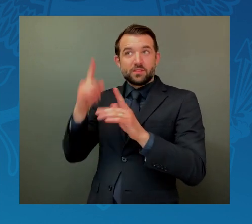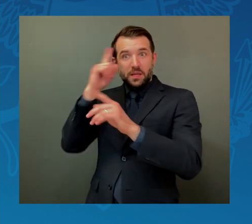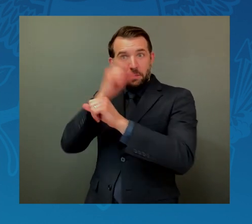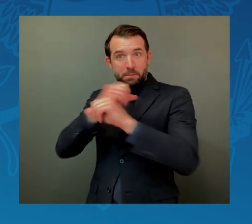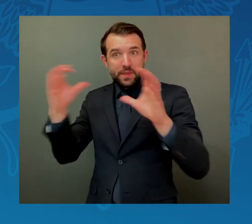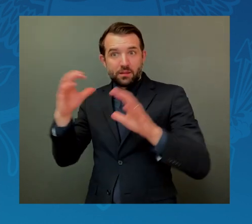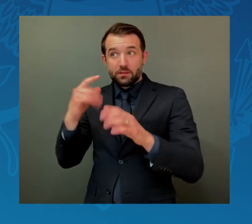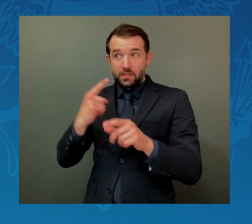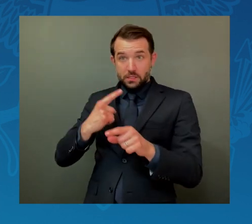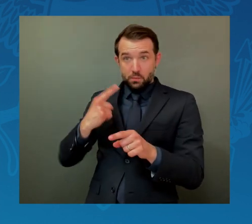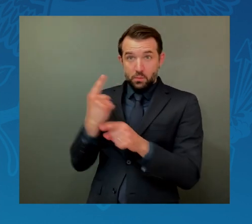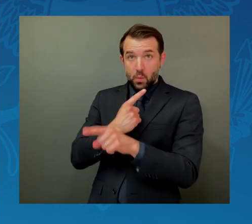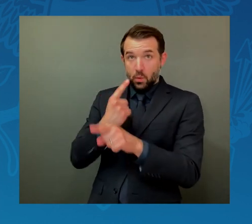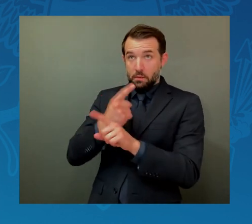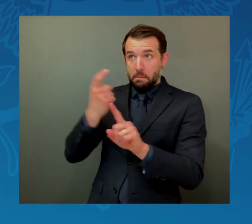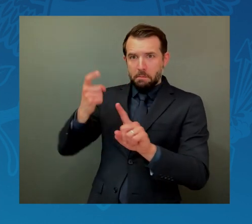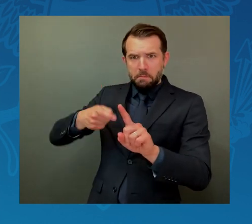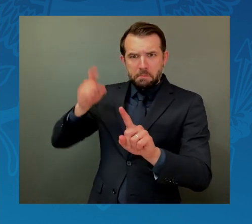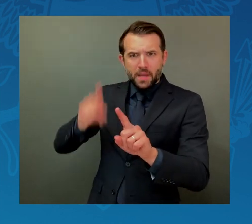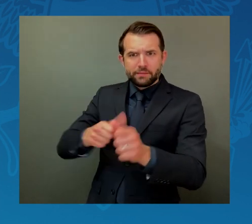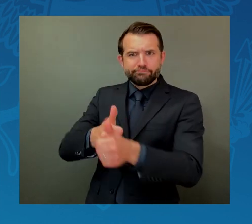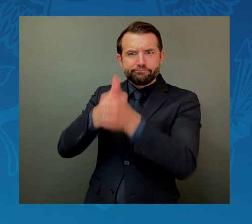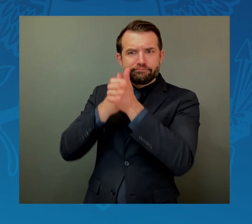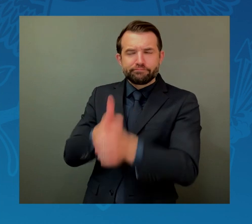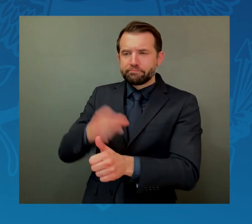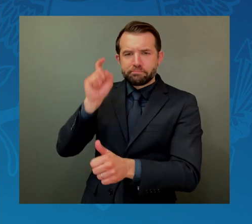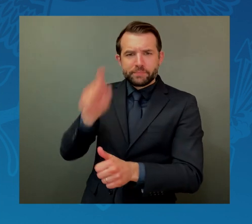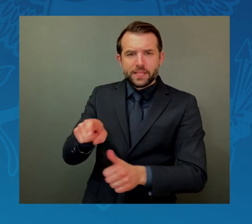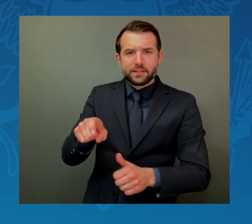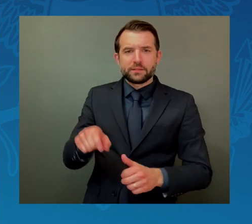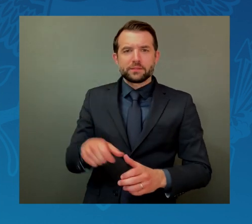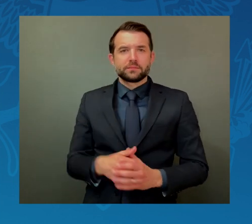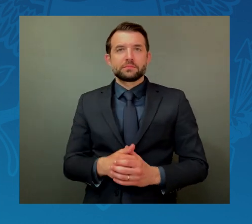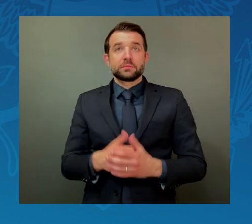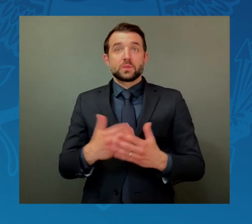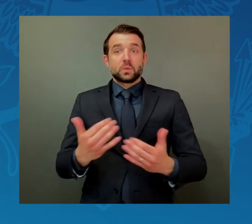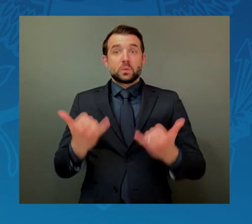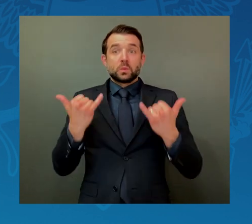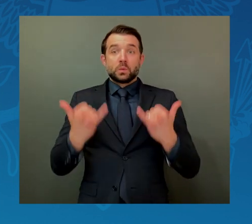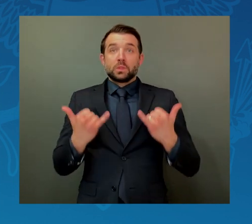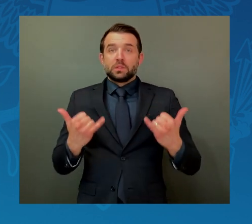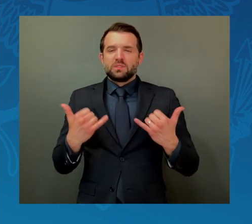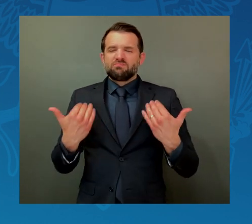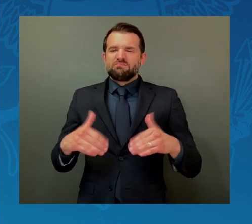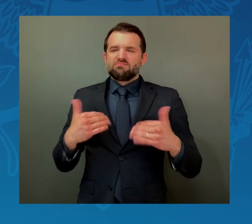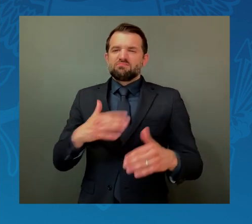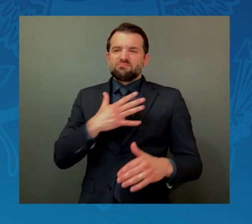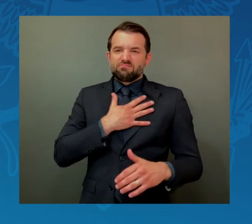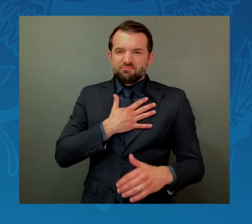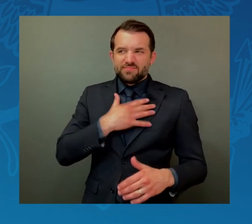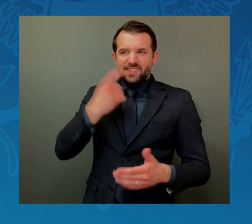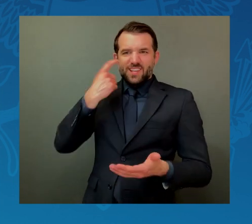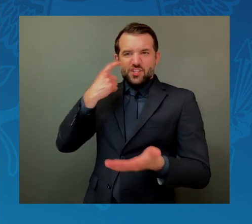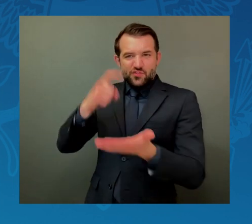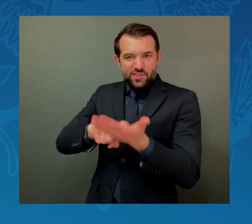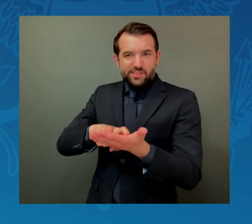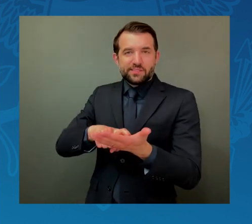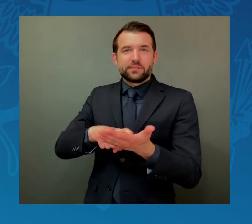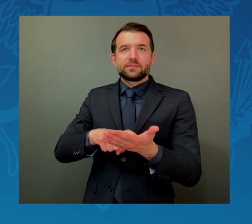I am heartened to see such strong affirmation of their importance.